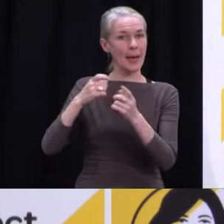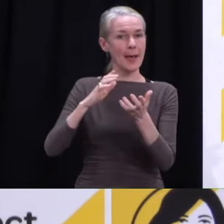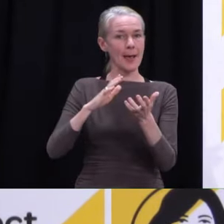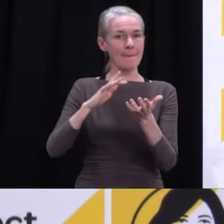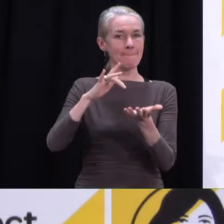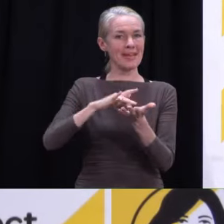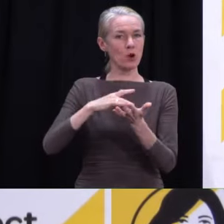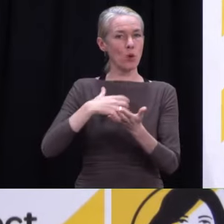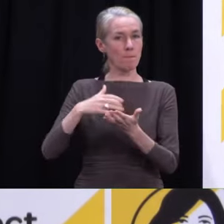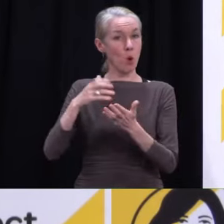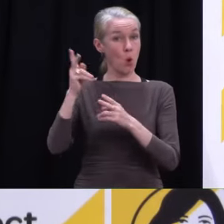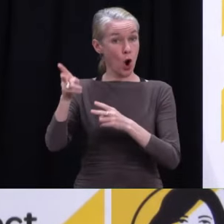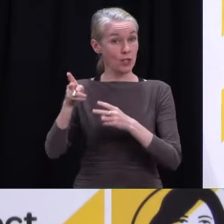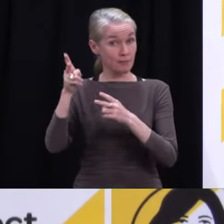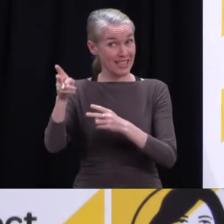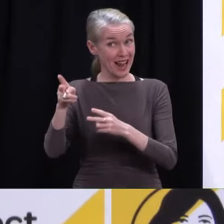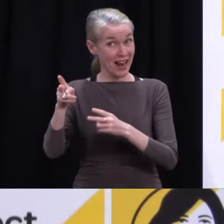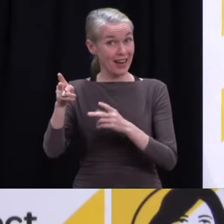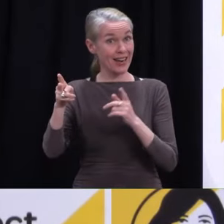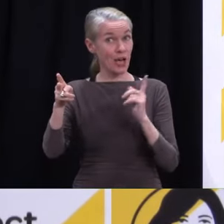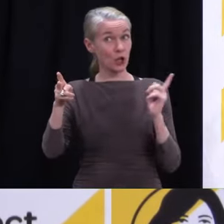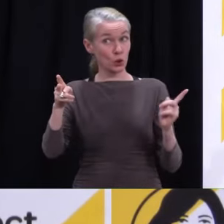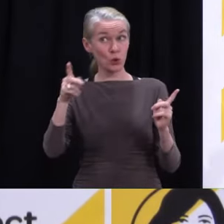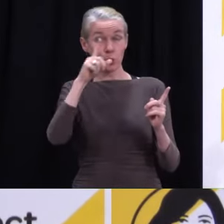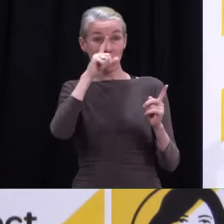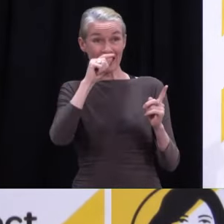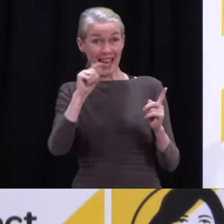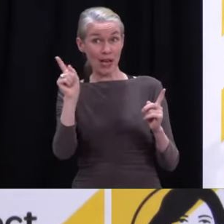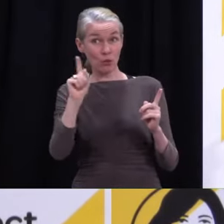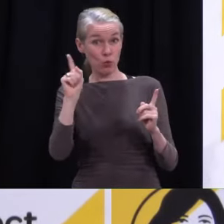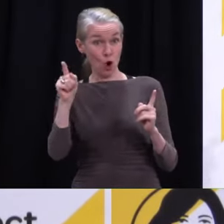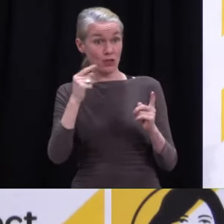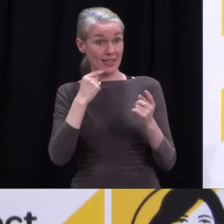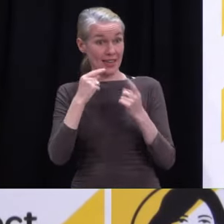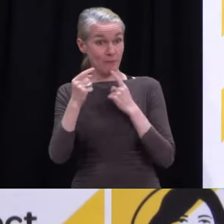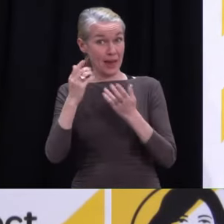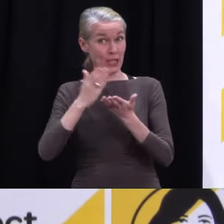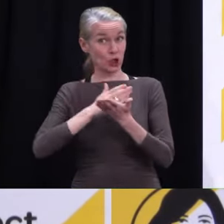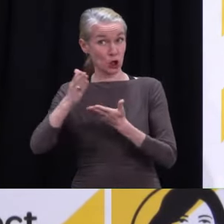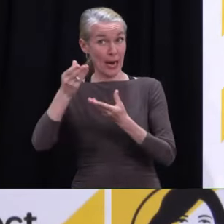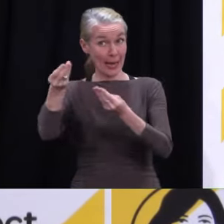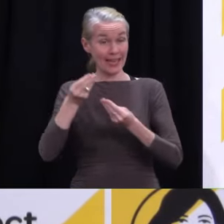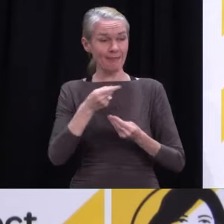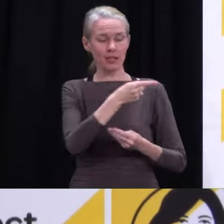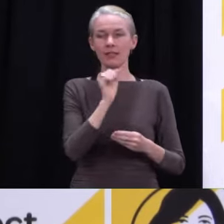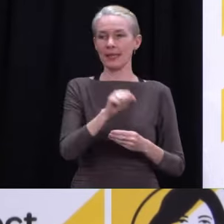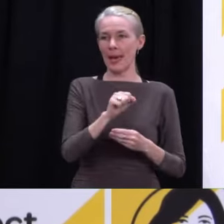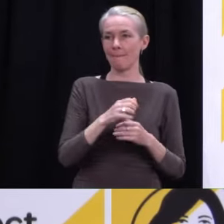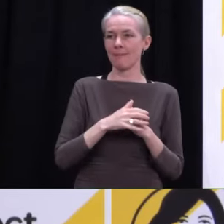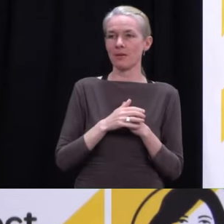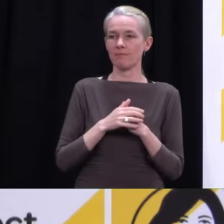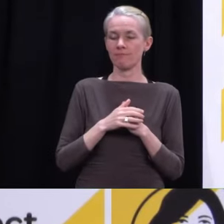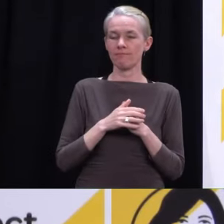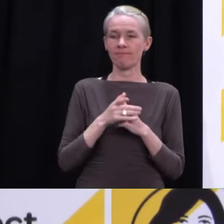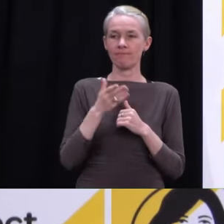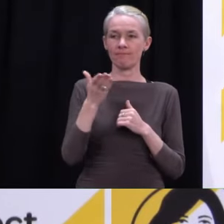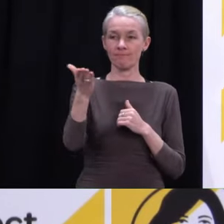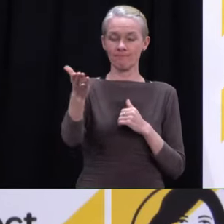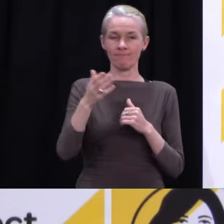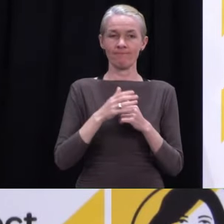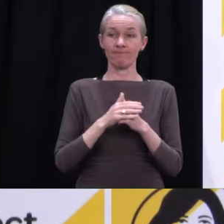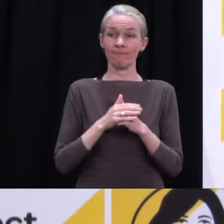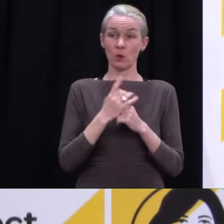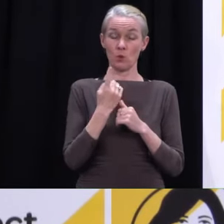logistical questions about the And if you don't mind, we might wrap given we've got the house in 10 minutes. The Northland corridor. Can people south of Auckland travel